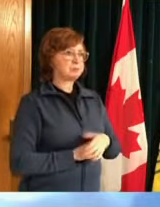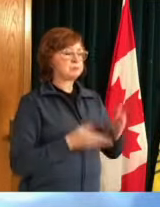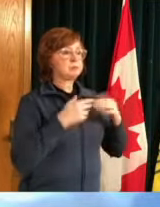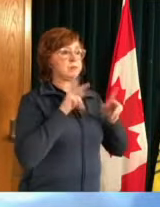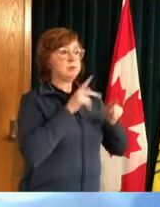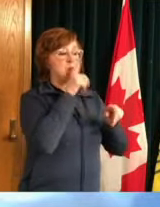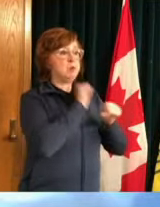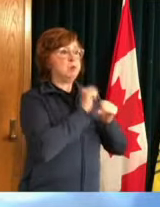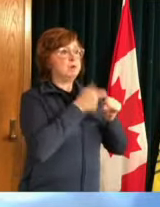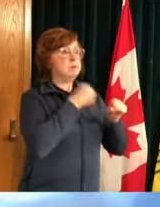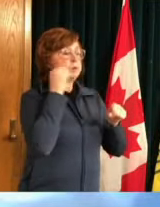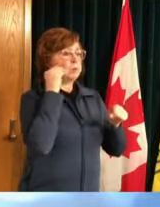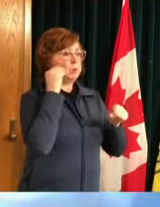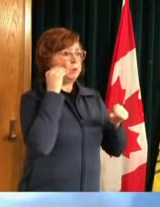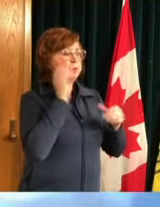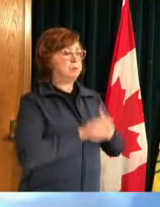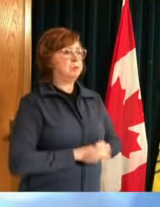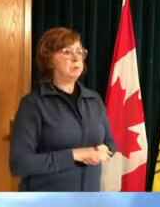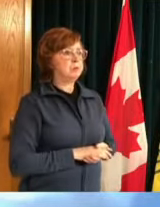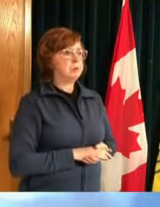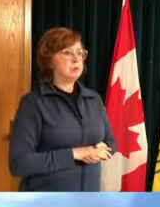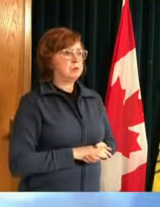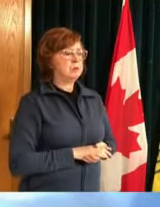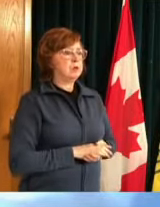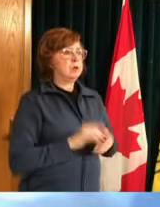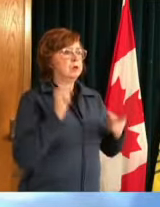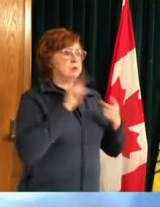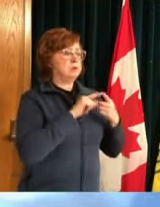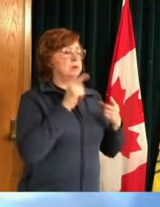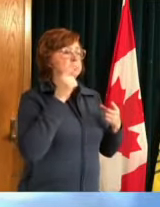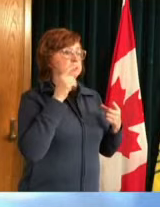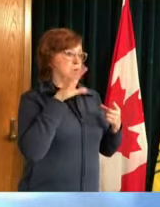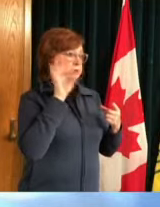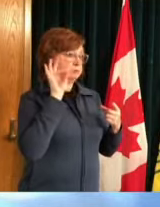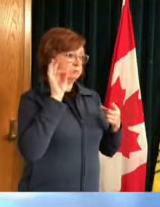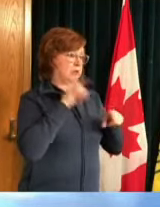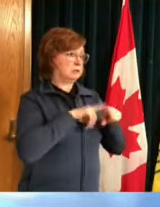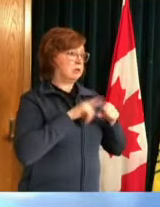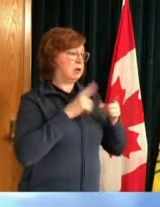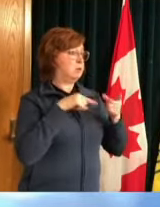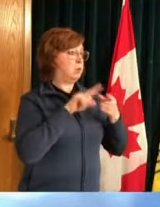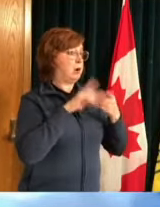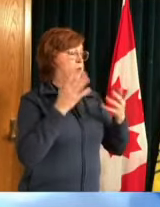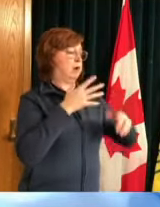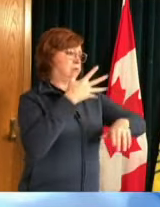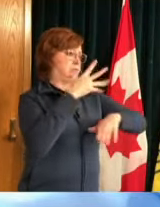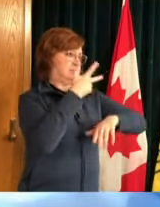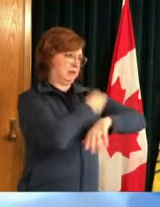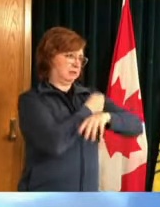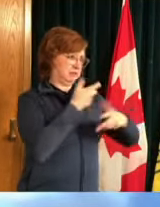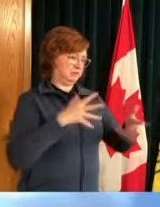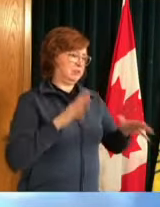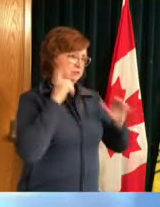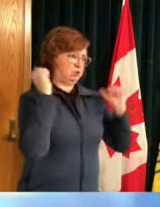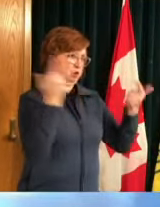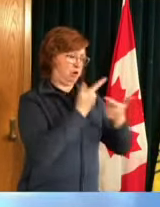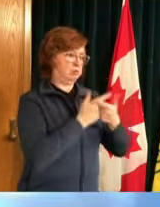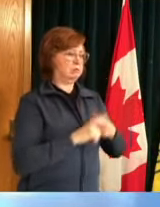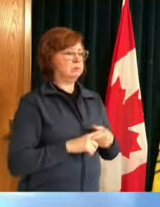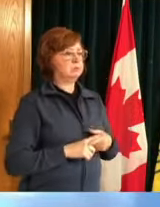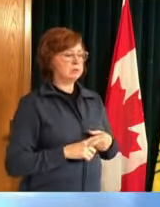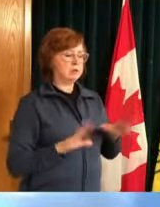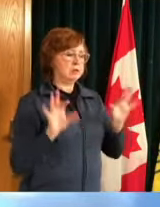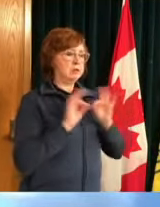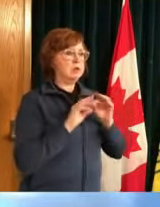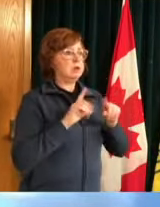we're all fully vaccinated that is critical and again where even where you can so in regina you can only order takeout but the